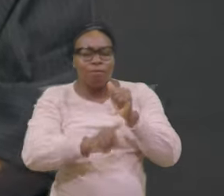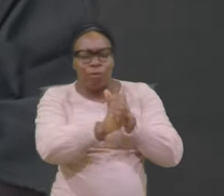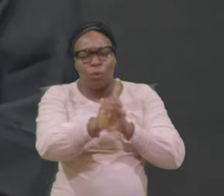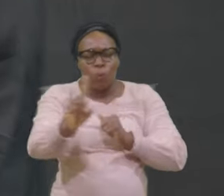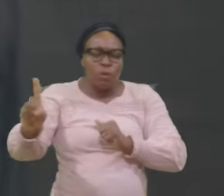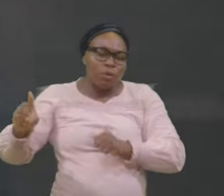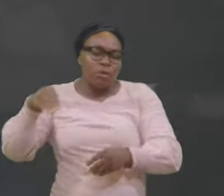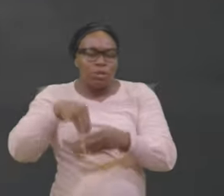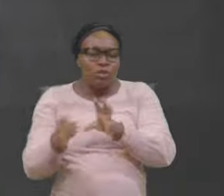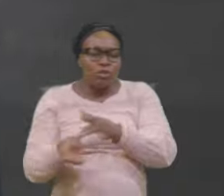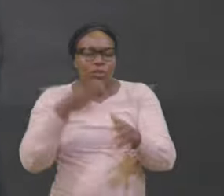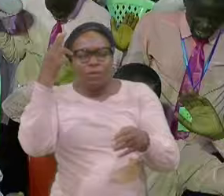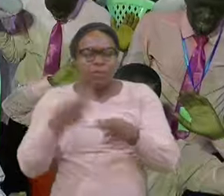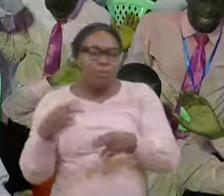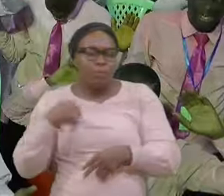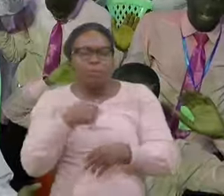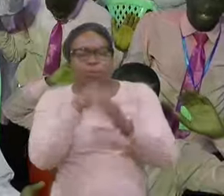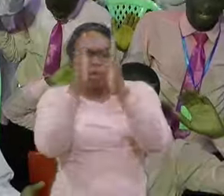name we pray